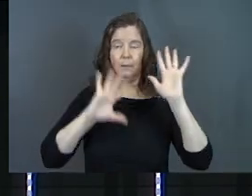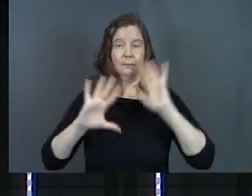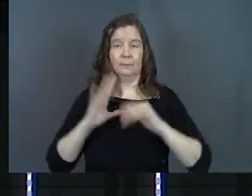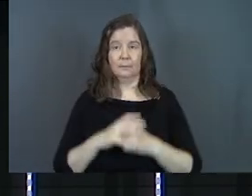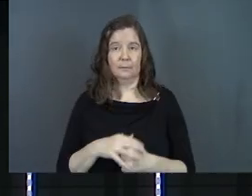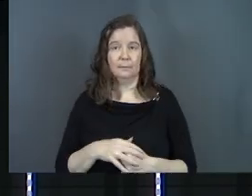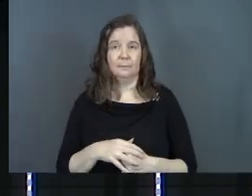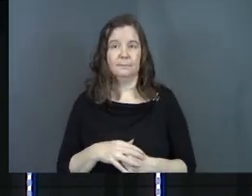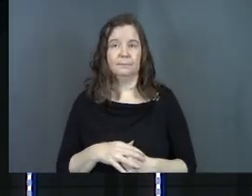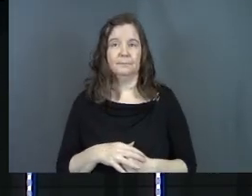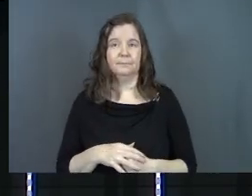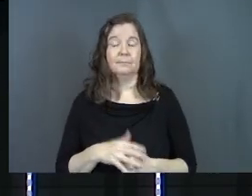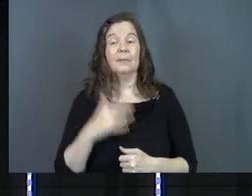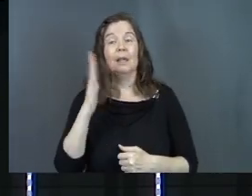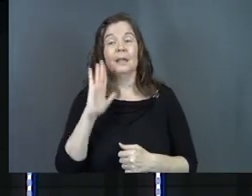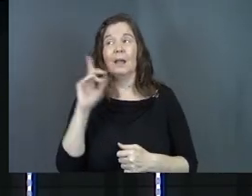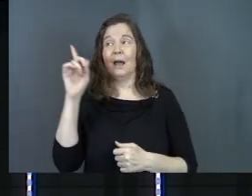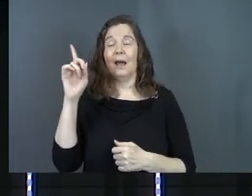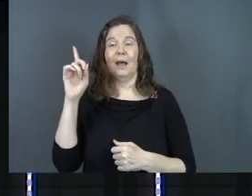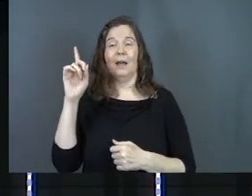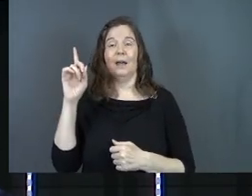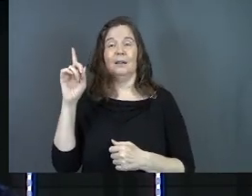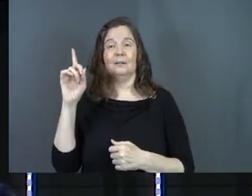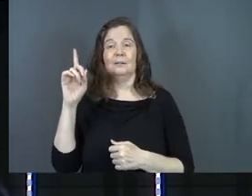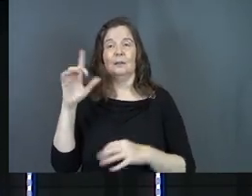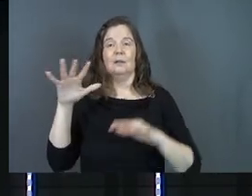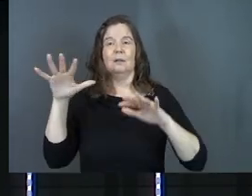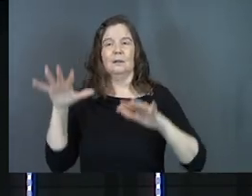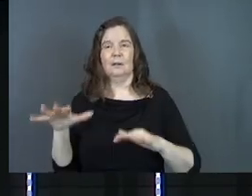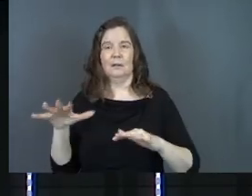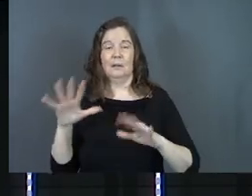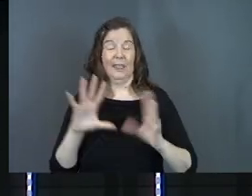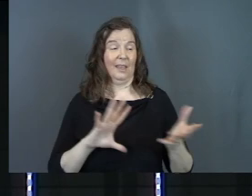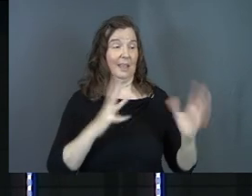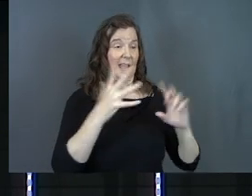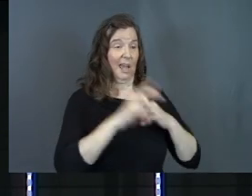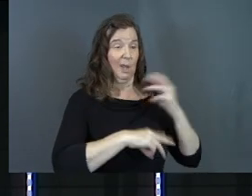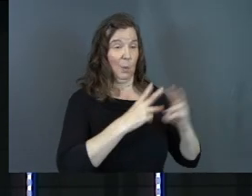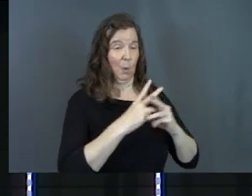God's the sanity in a chaotic world.